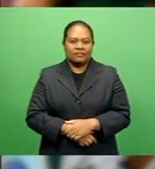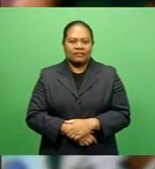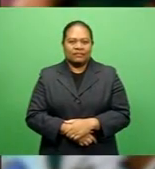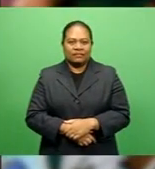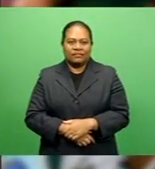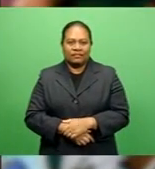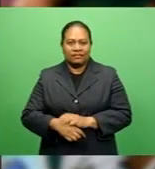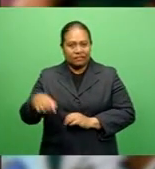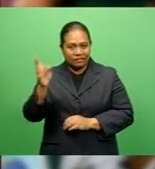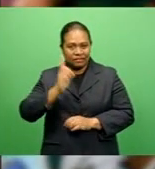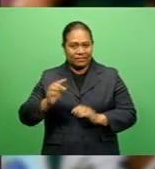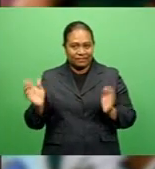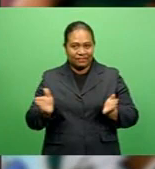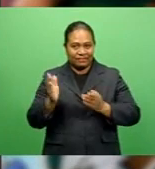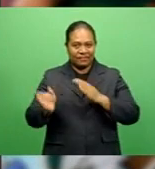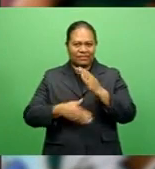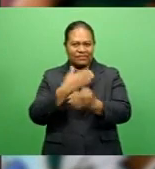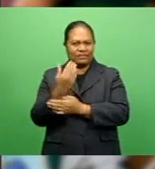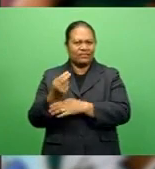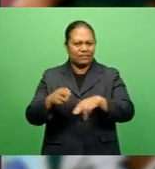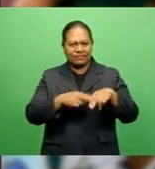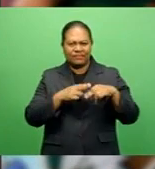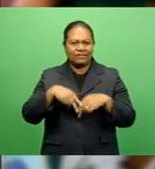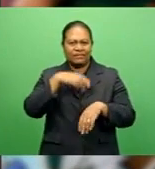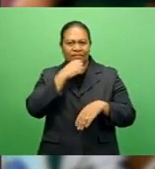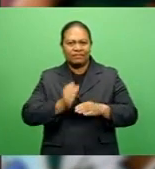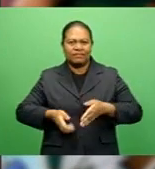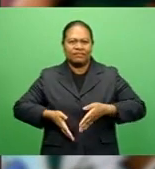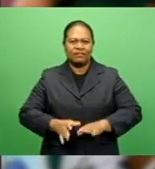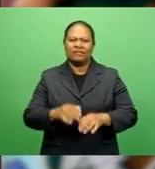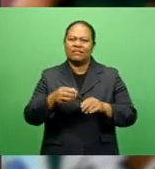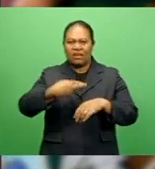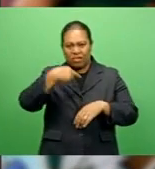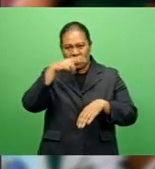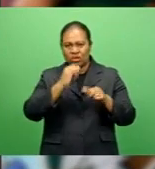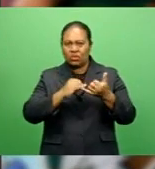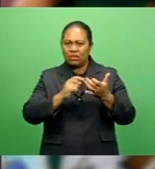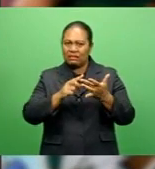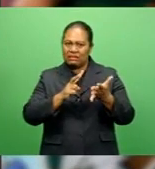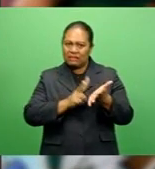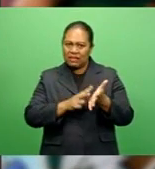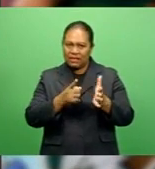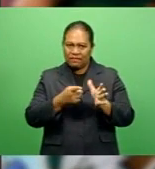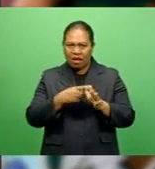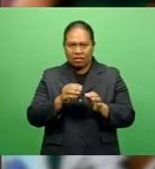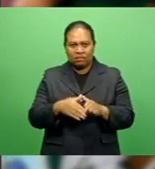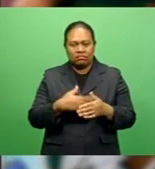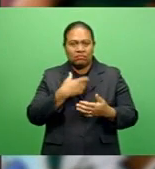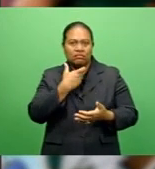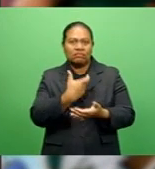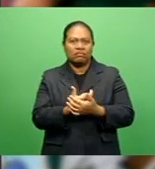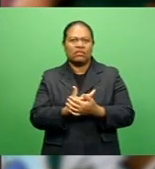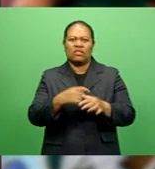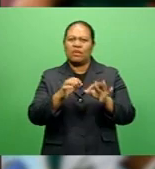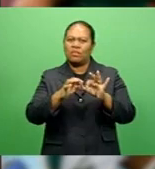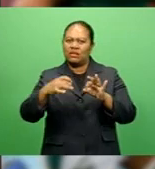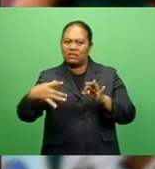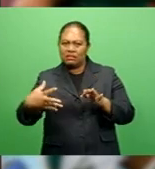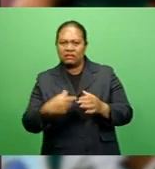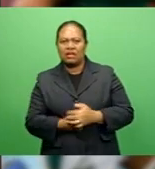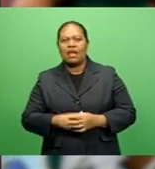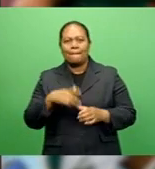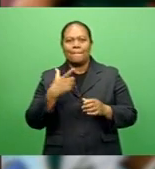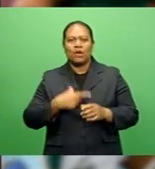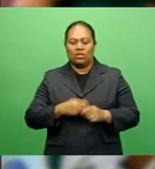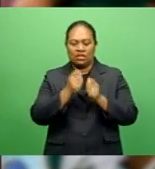in today's play of the day, Fijian-born Ratu Siva Naulango is in impressive form for Bristol Bears, scoring a